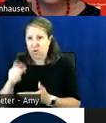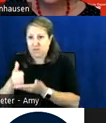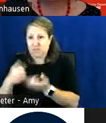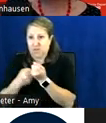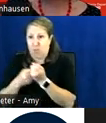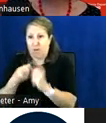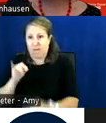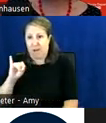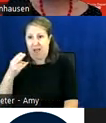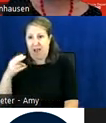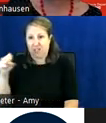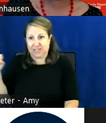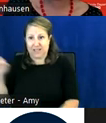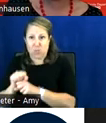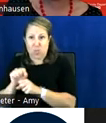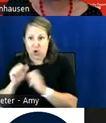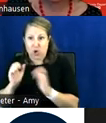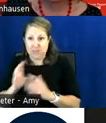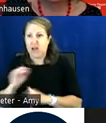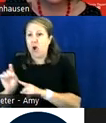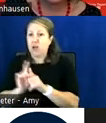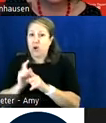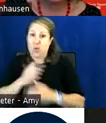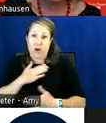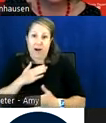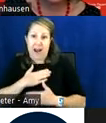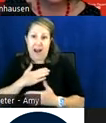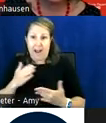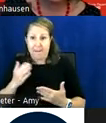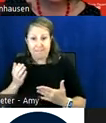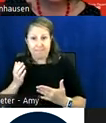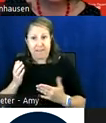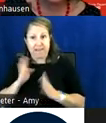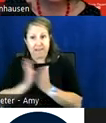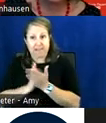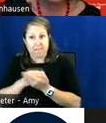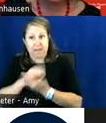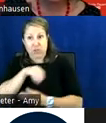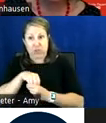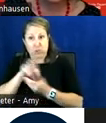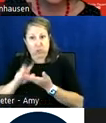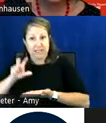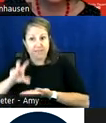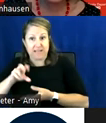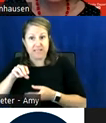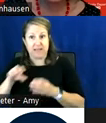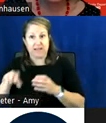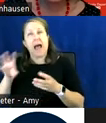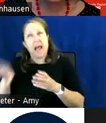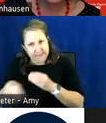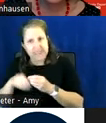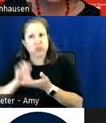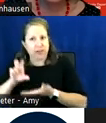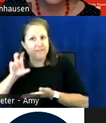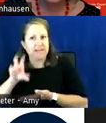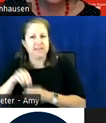um and also we are very pleased that uh the budget includes investments in additional investments in